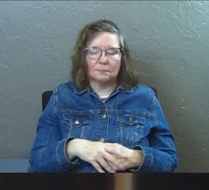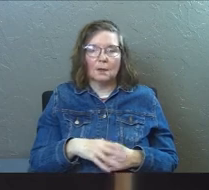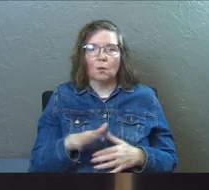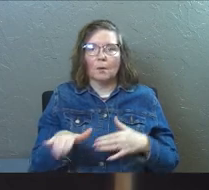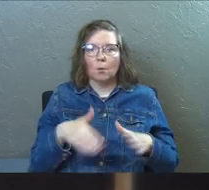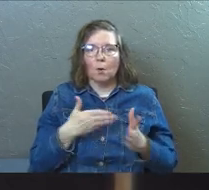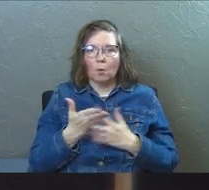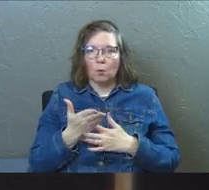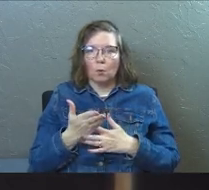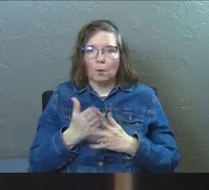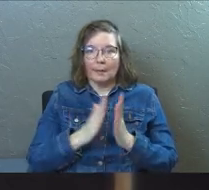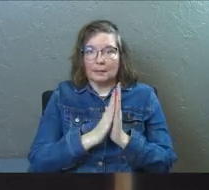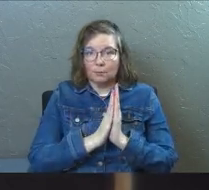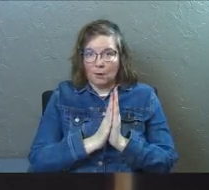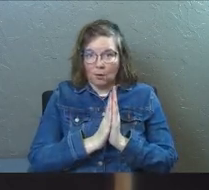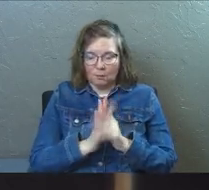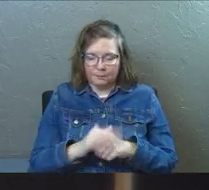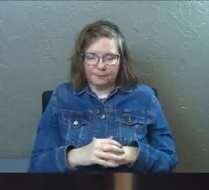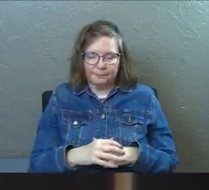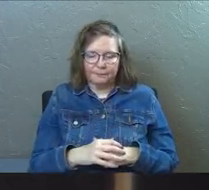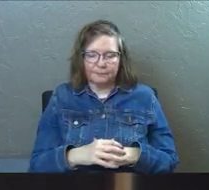So I'm going to walk us through this prayer.